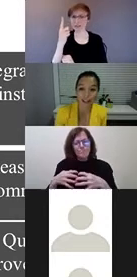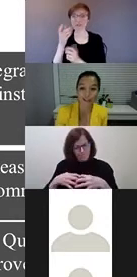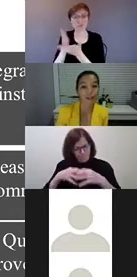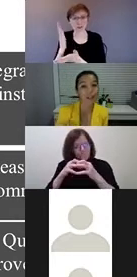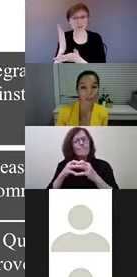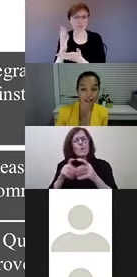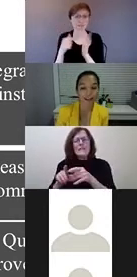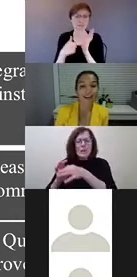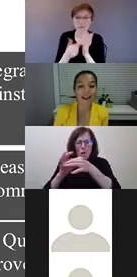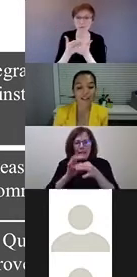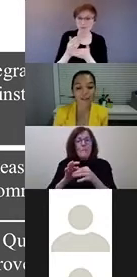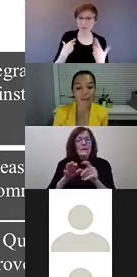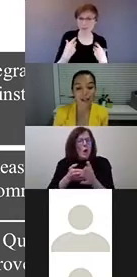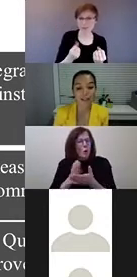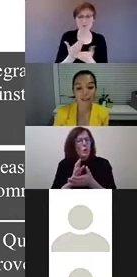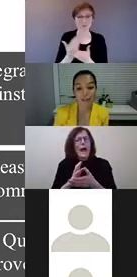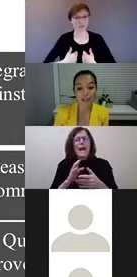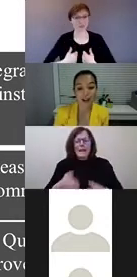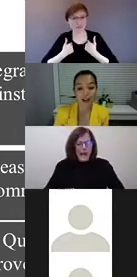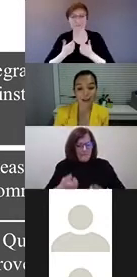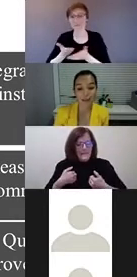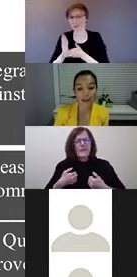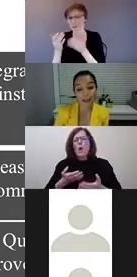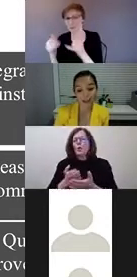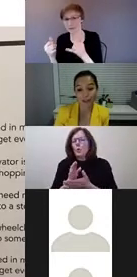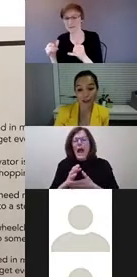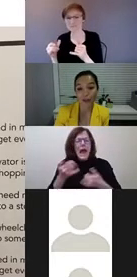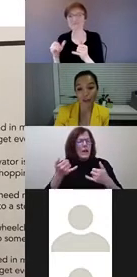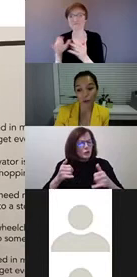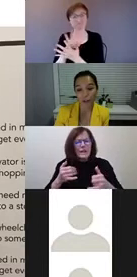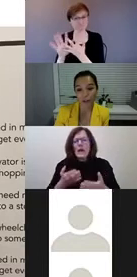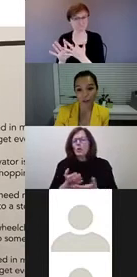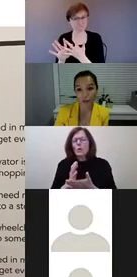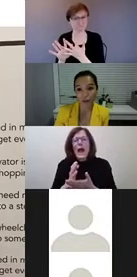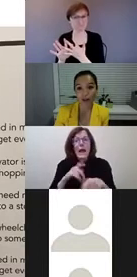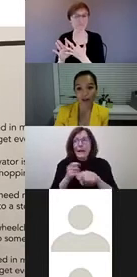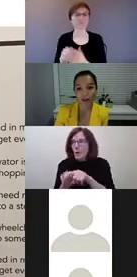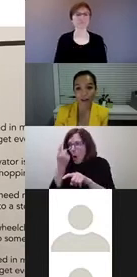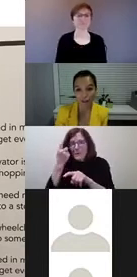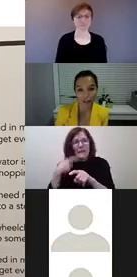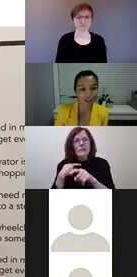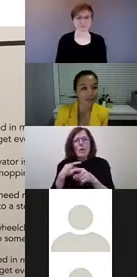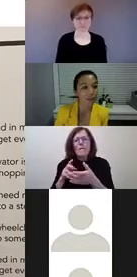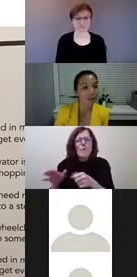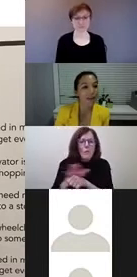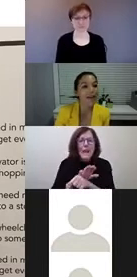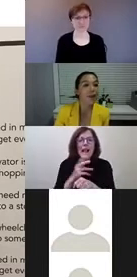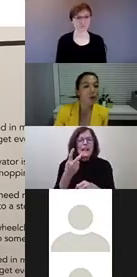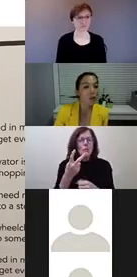right to life, the right to play, and different rights that are understood and covered those two conventions.